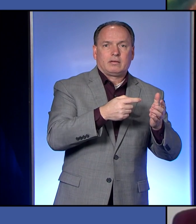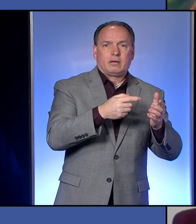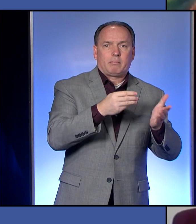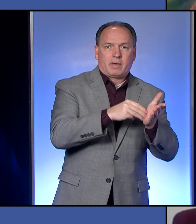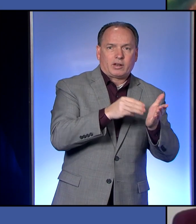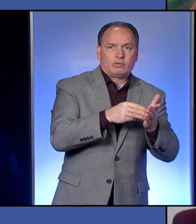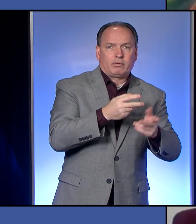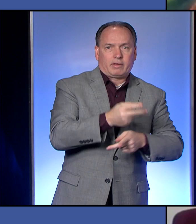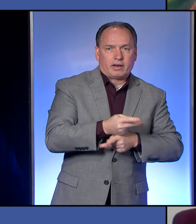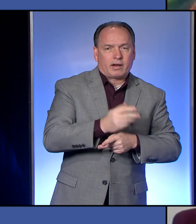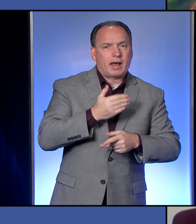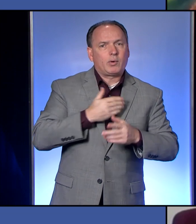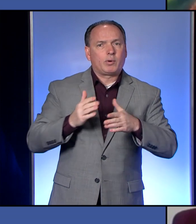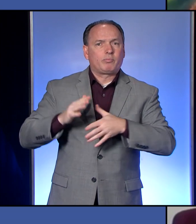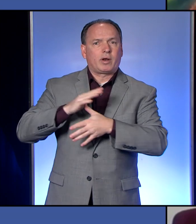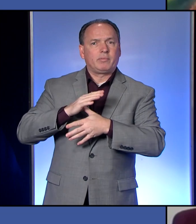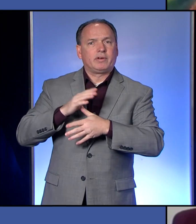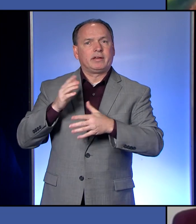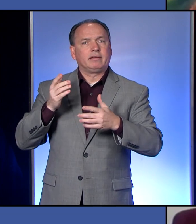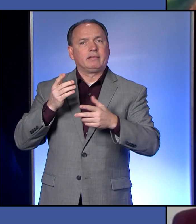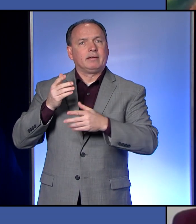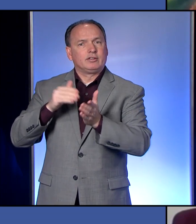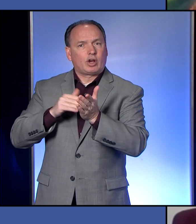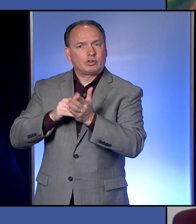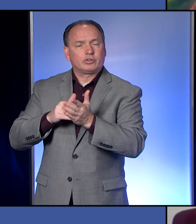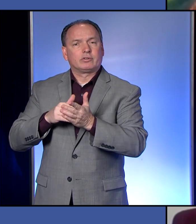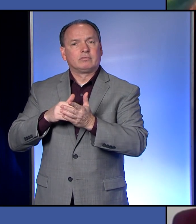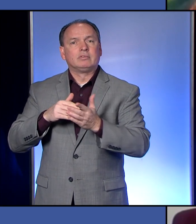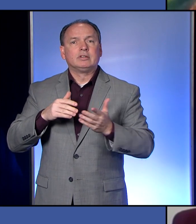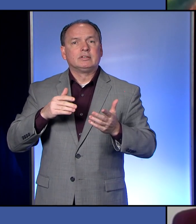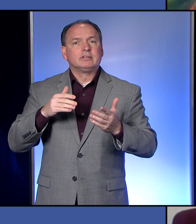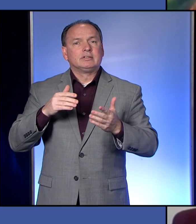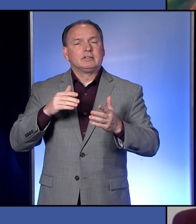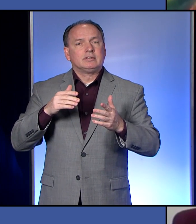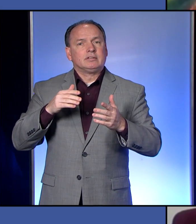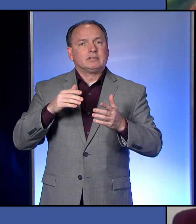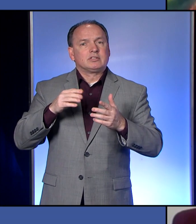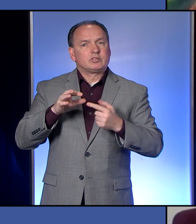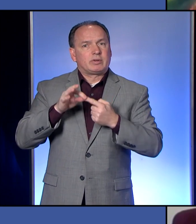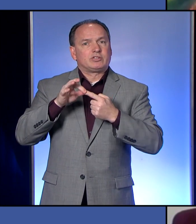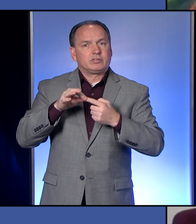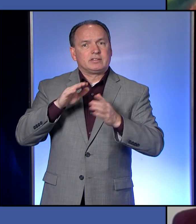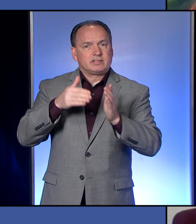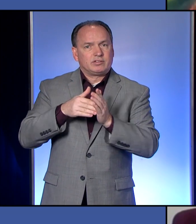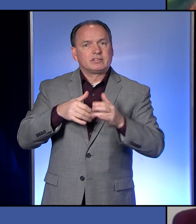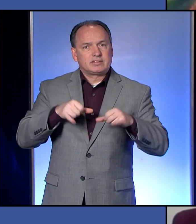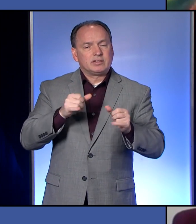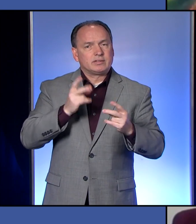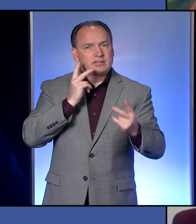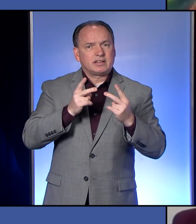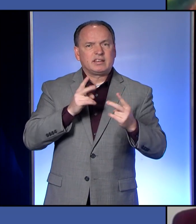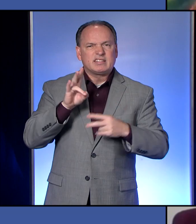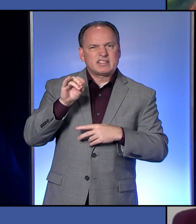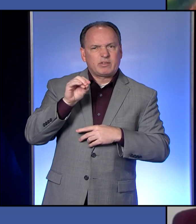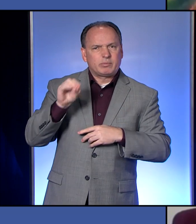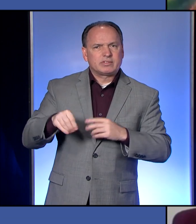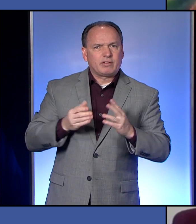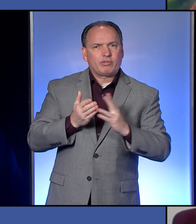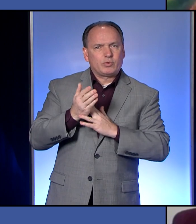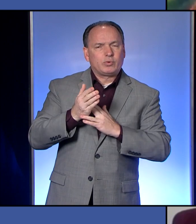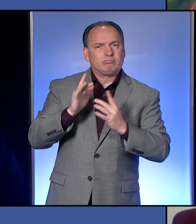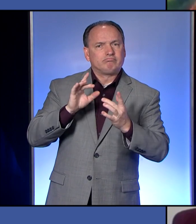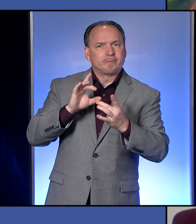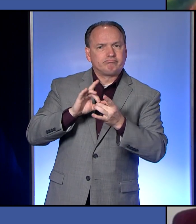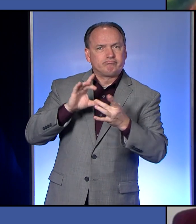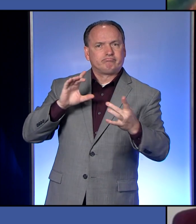Our primary care and specialty networks do continue to see 70% of our patients through virtual visits, and our collection centers